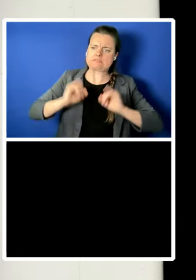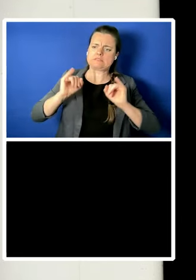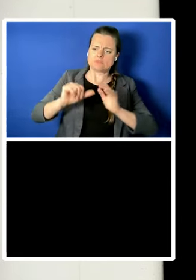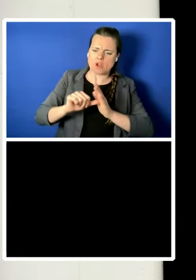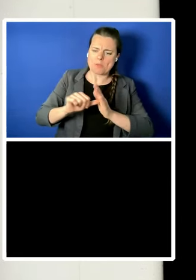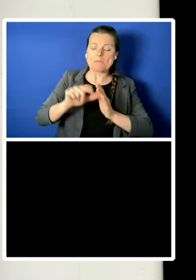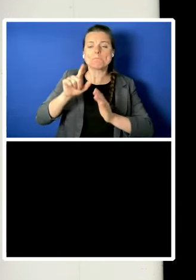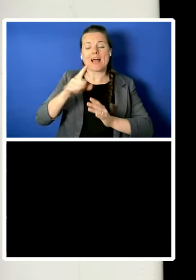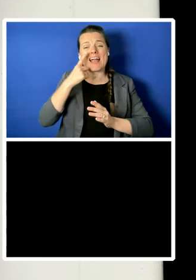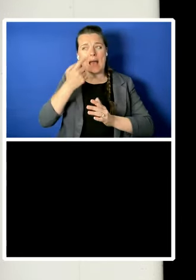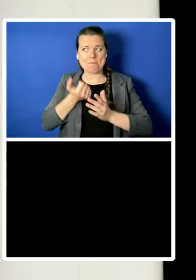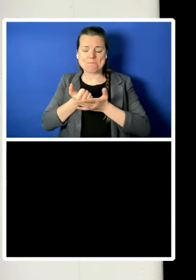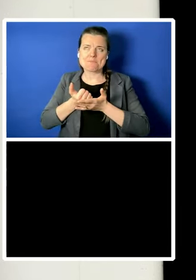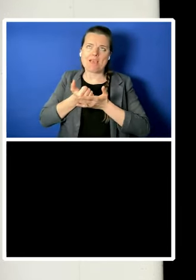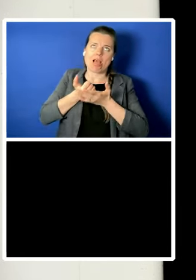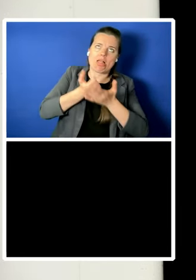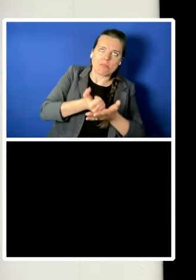them.